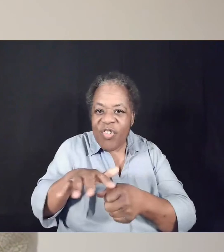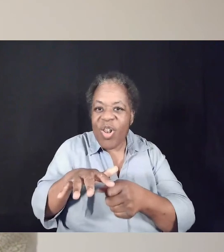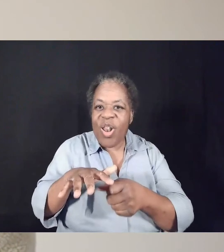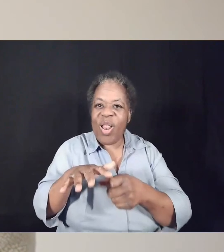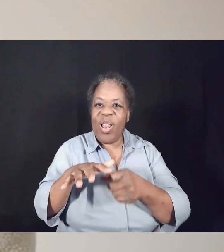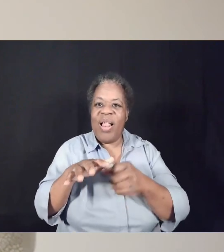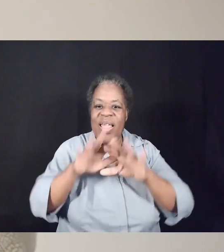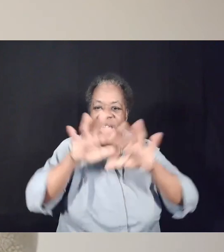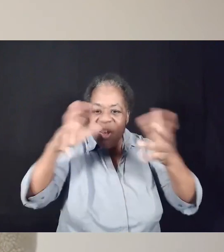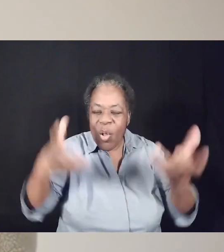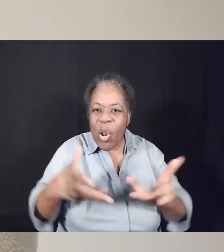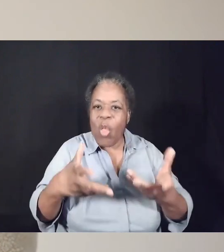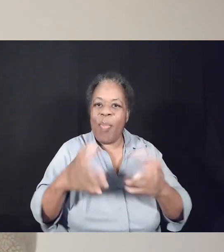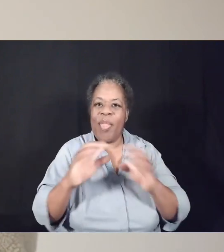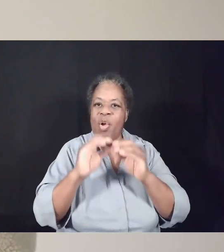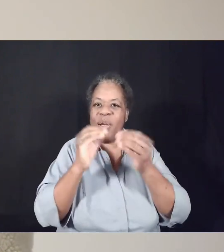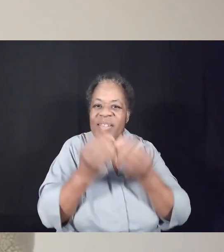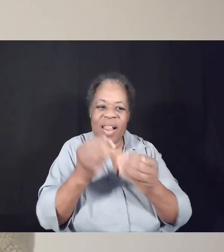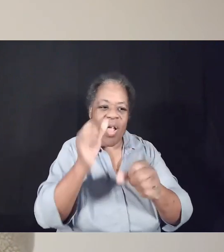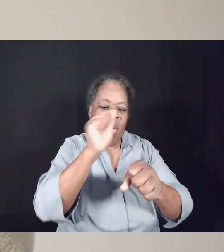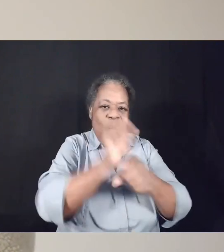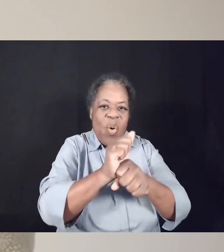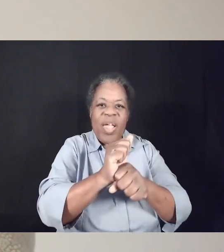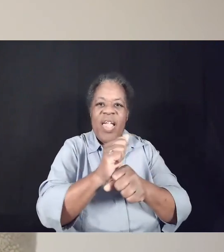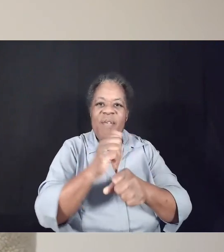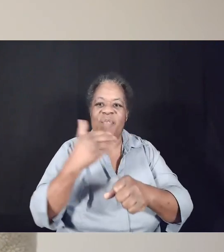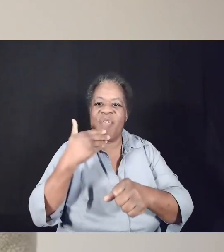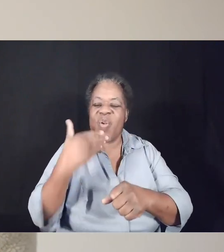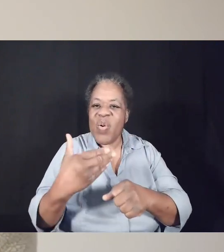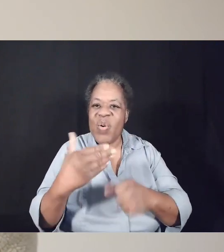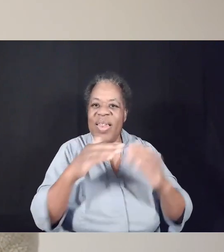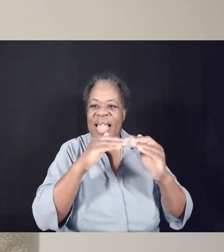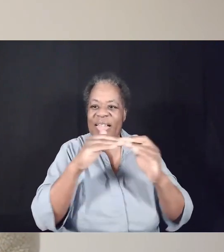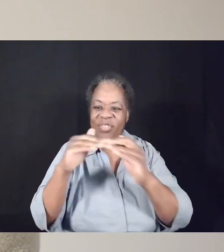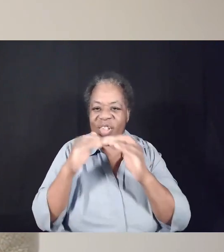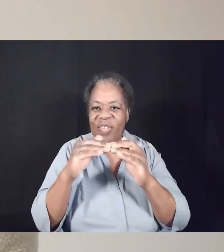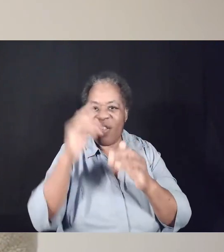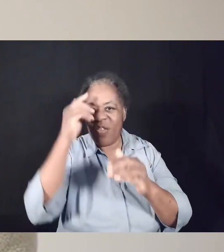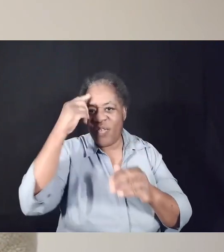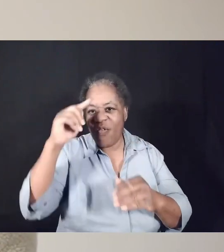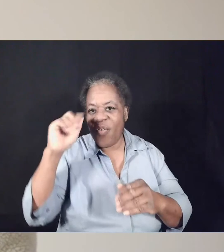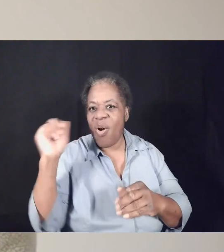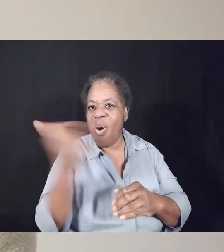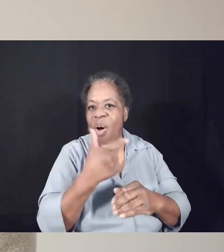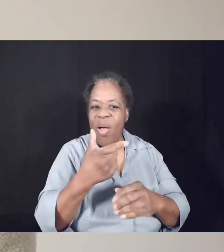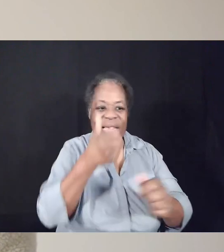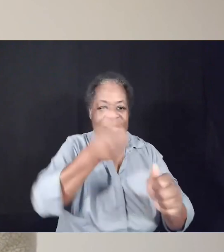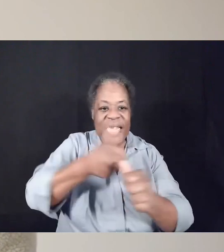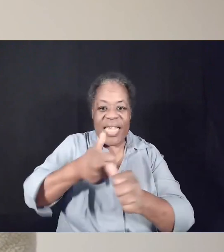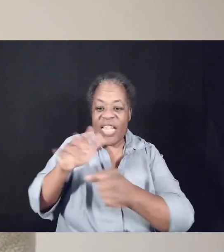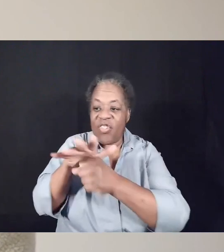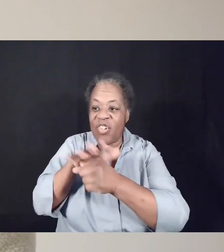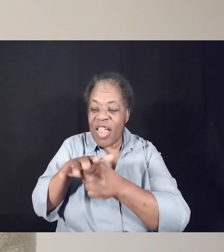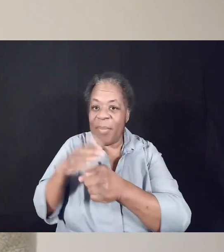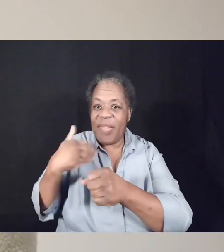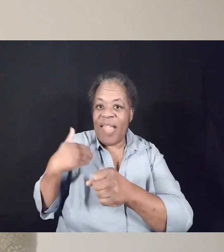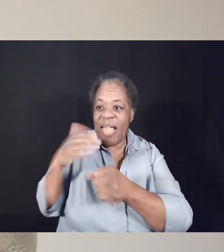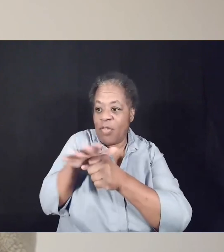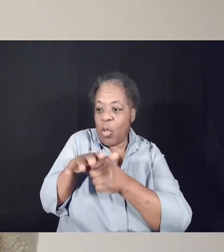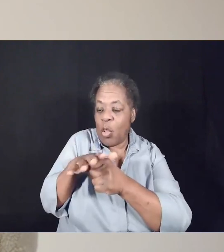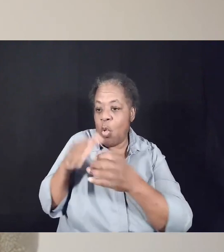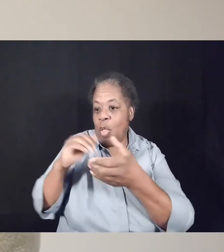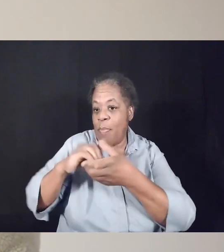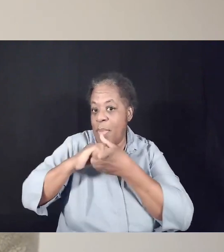who are working for good and justice for all. Every one of our campuses has local partners that we're working with,